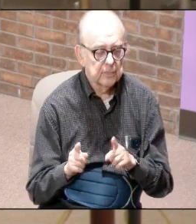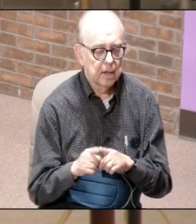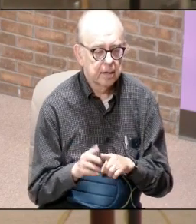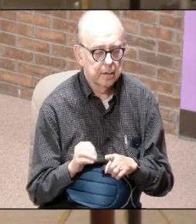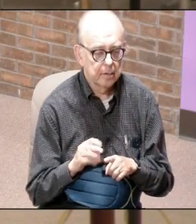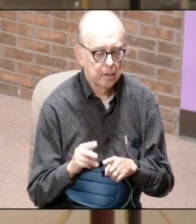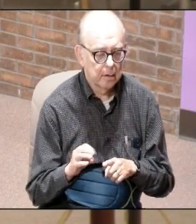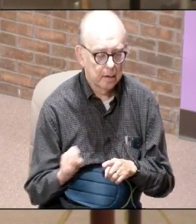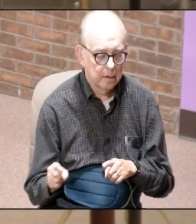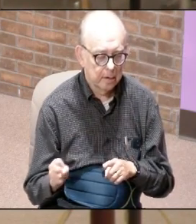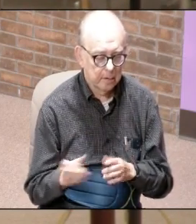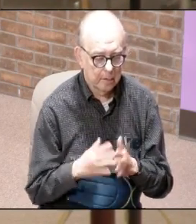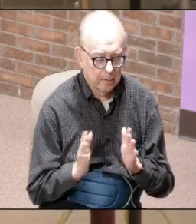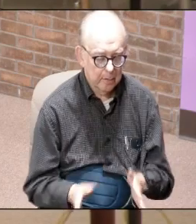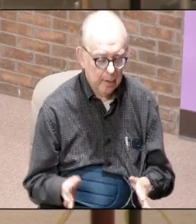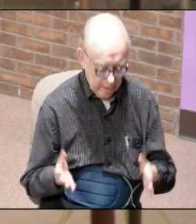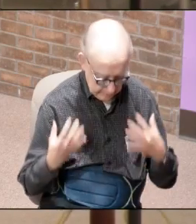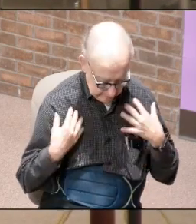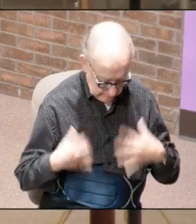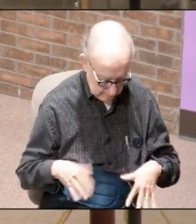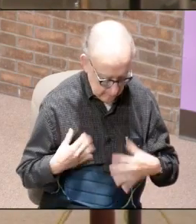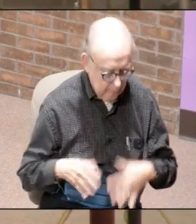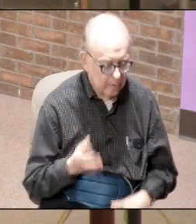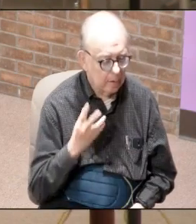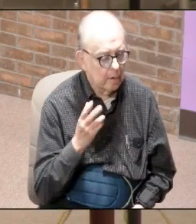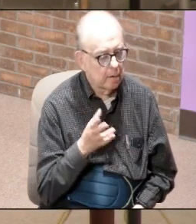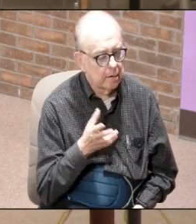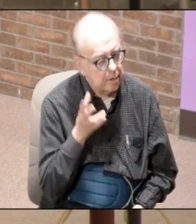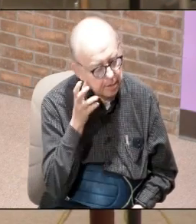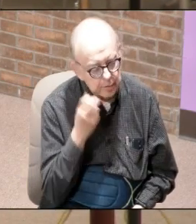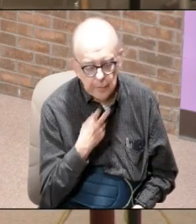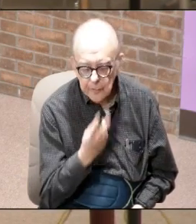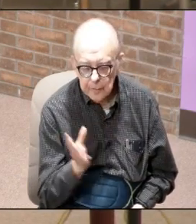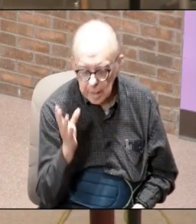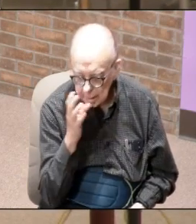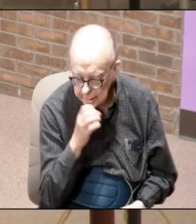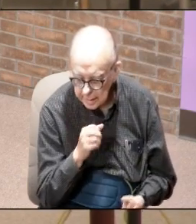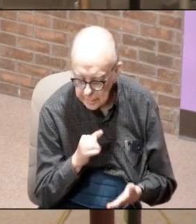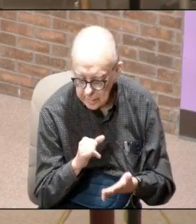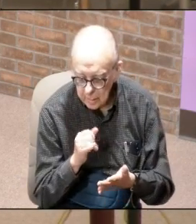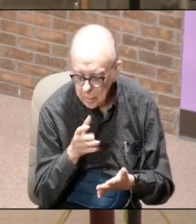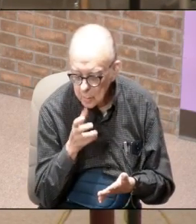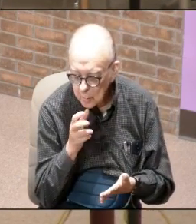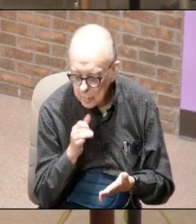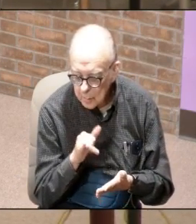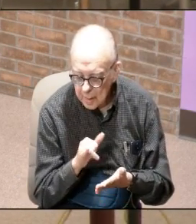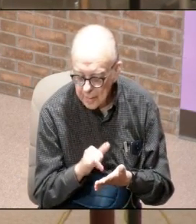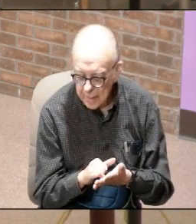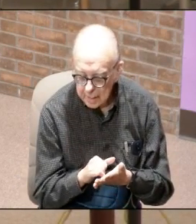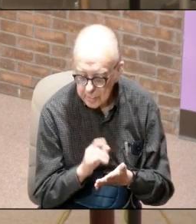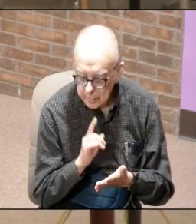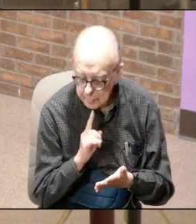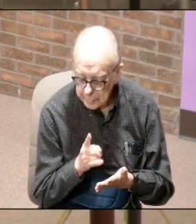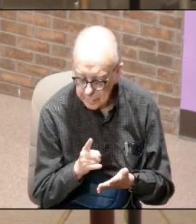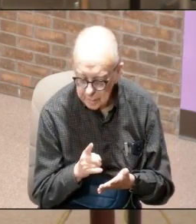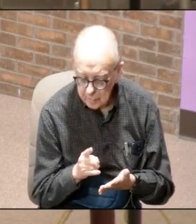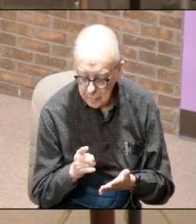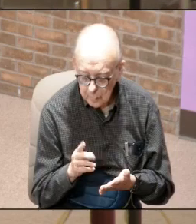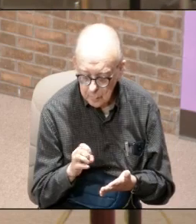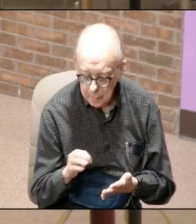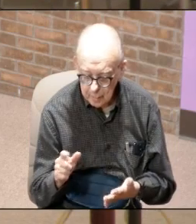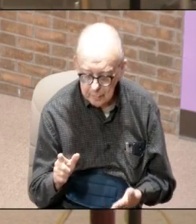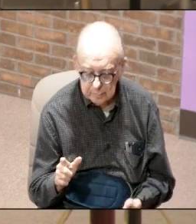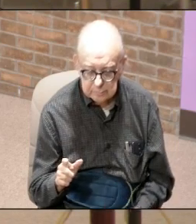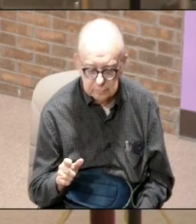they're singing they got a costume on you hear the voice and you've got to guess who you think it is well